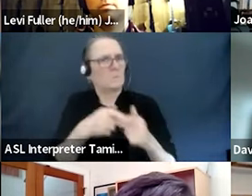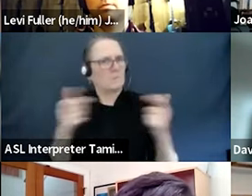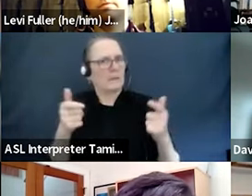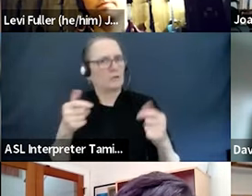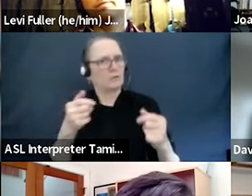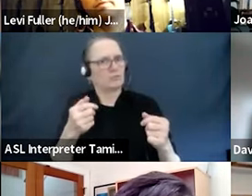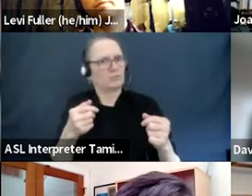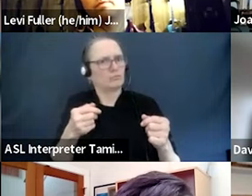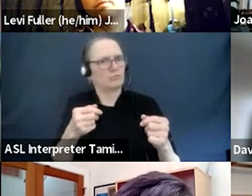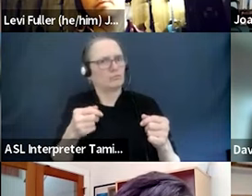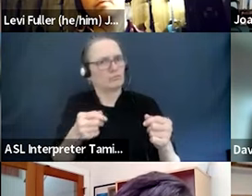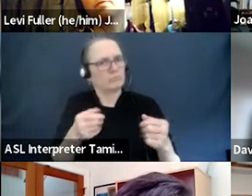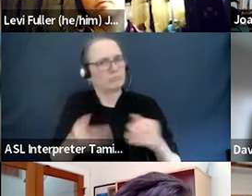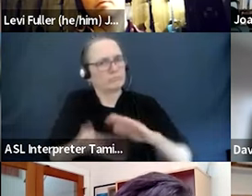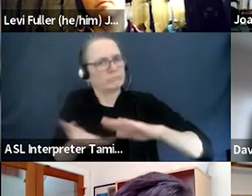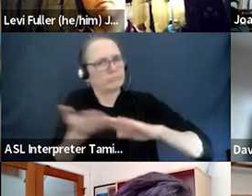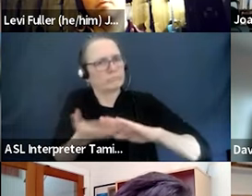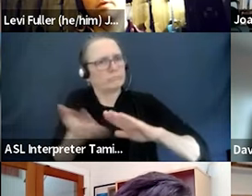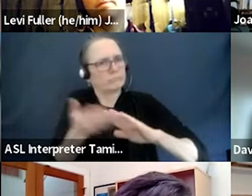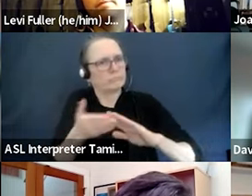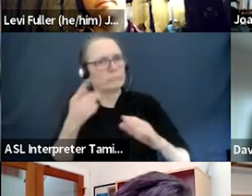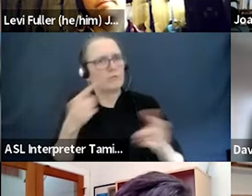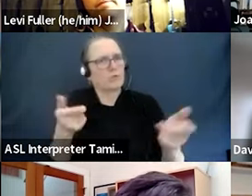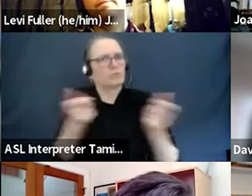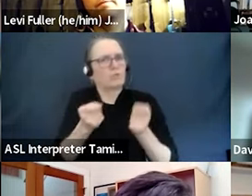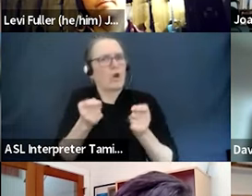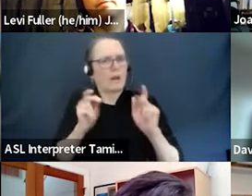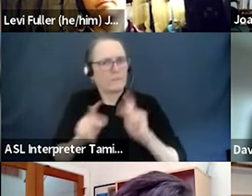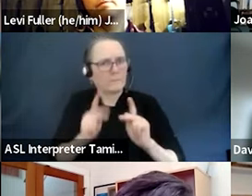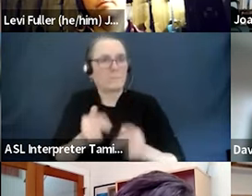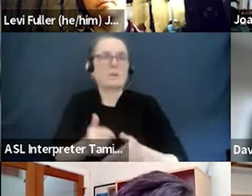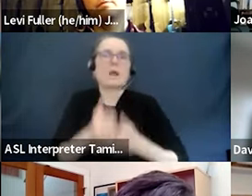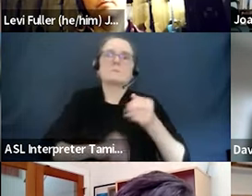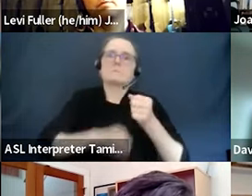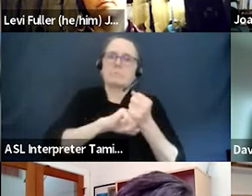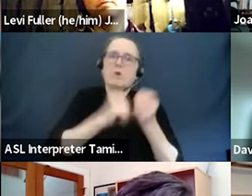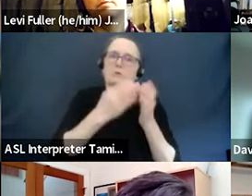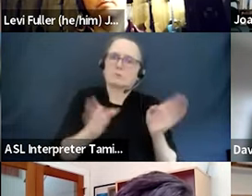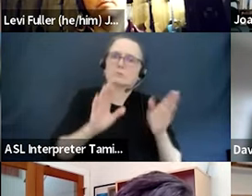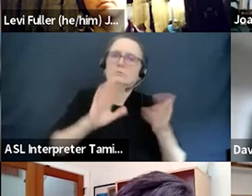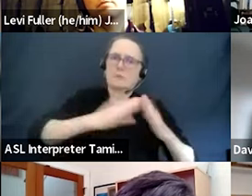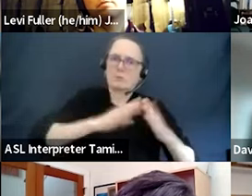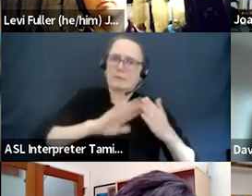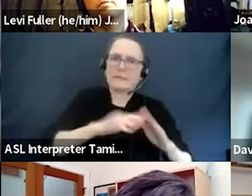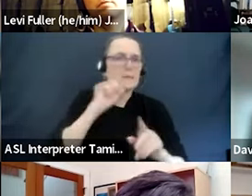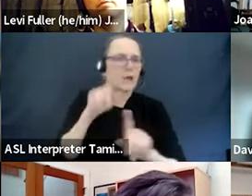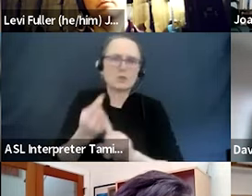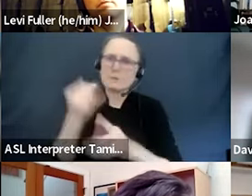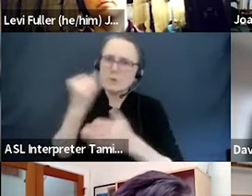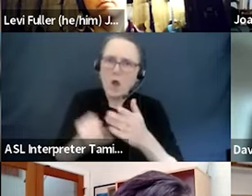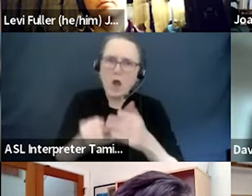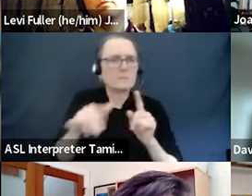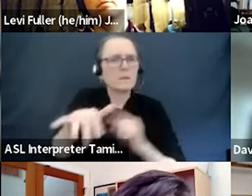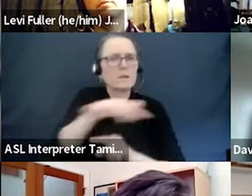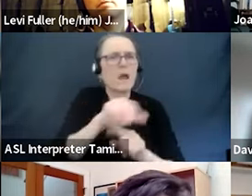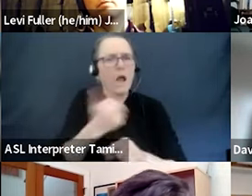So I think, you know, we have a lot of data that can also help us support our case for the investment in the arts, but really framing